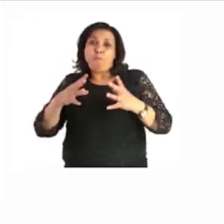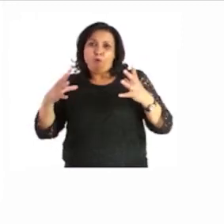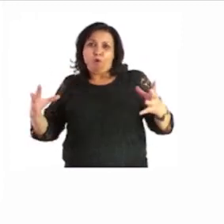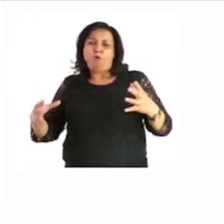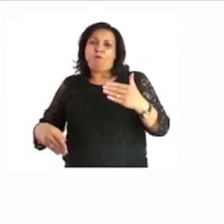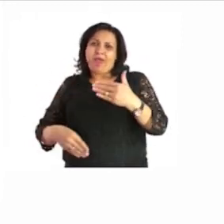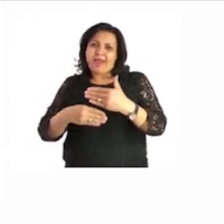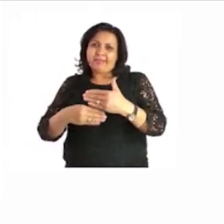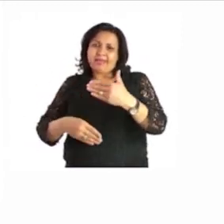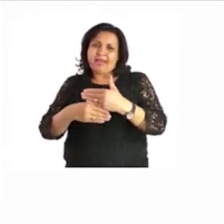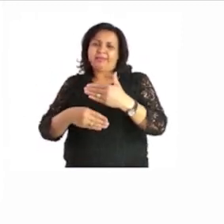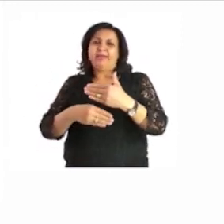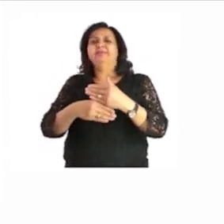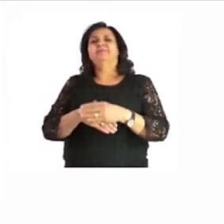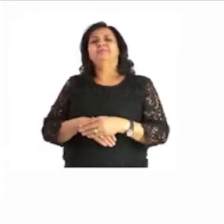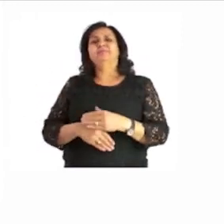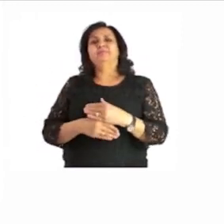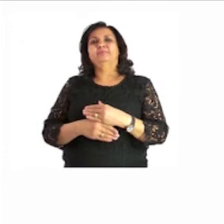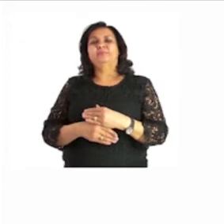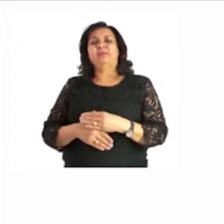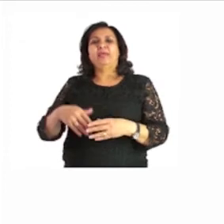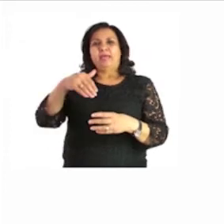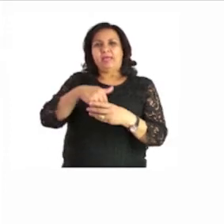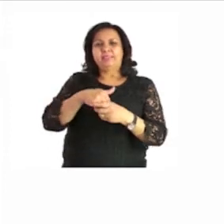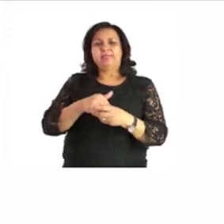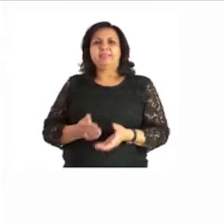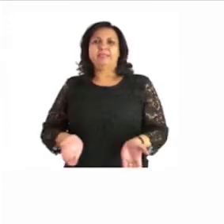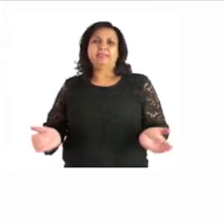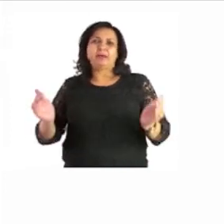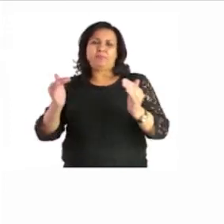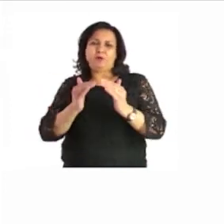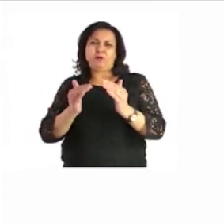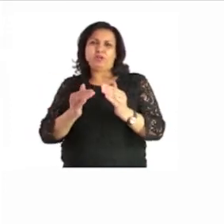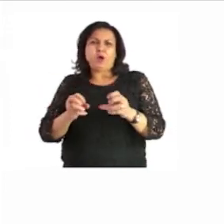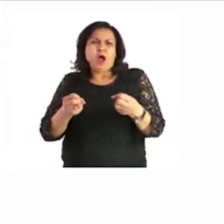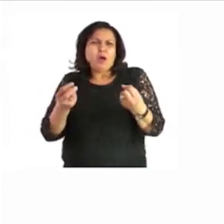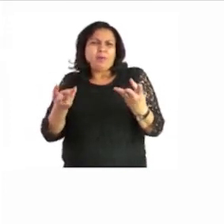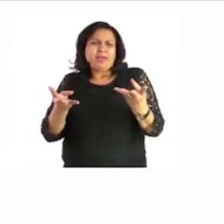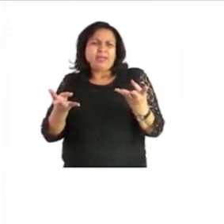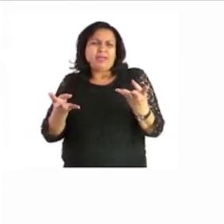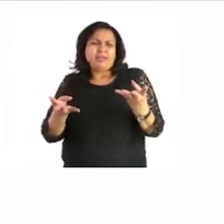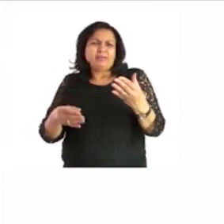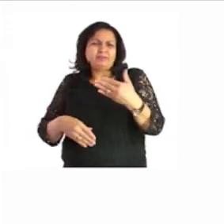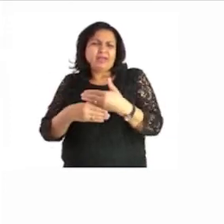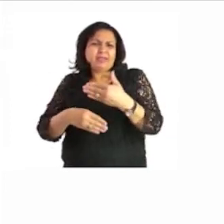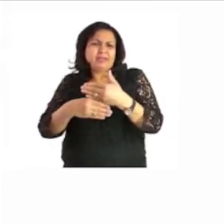it means you have to draw them inside so that we can get how many fishes that you are done